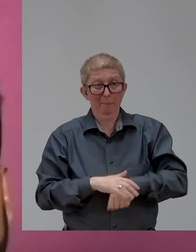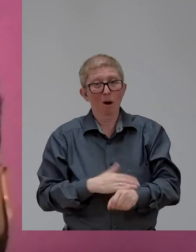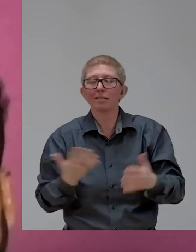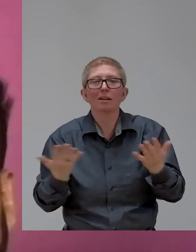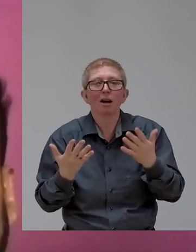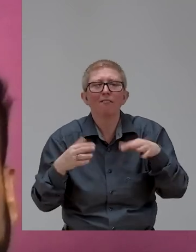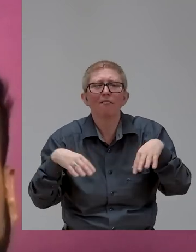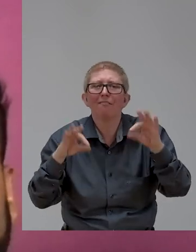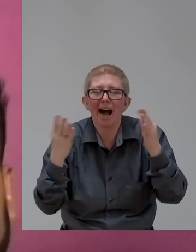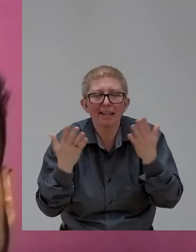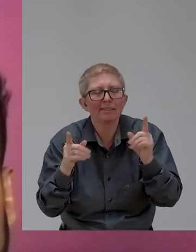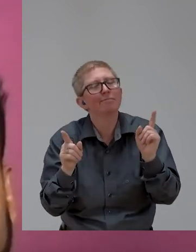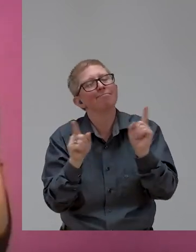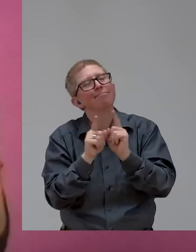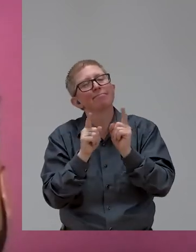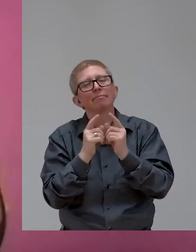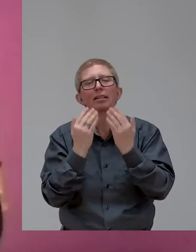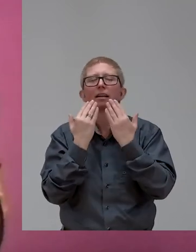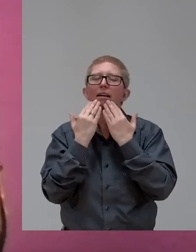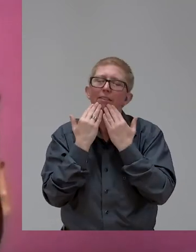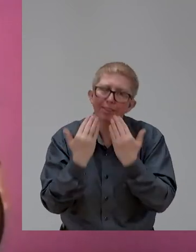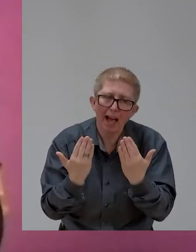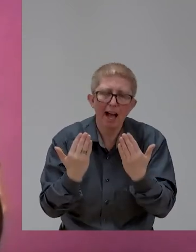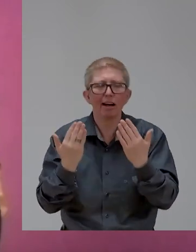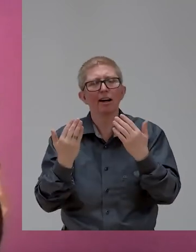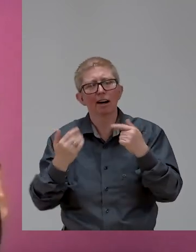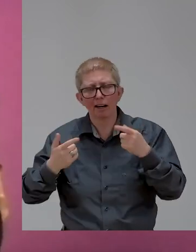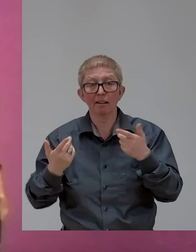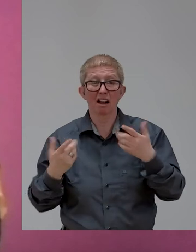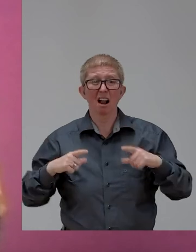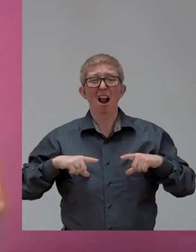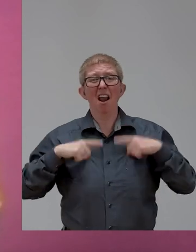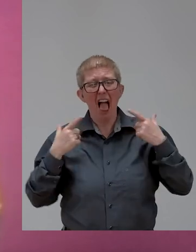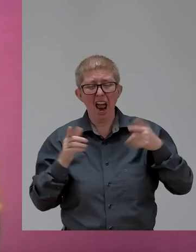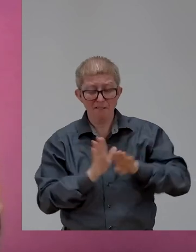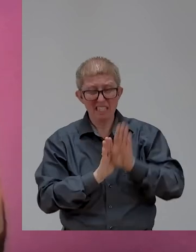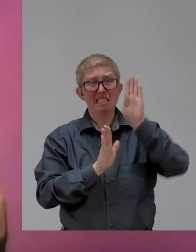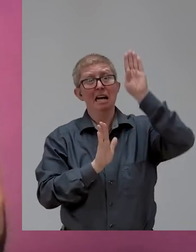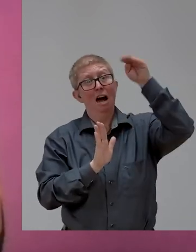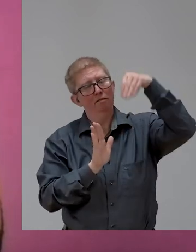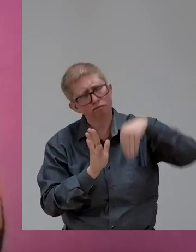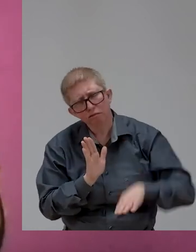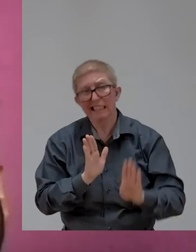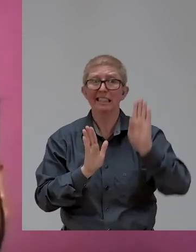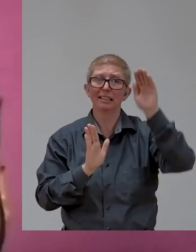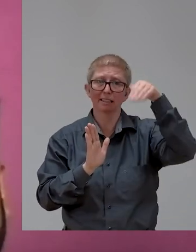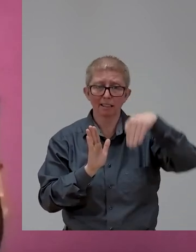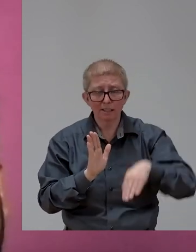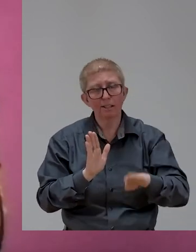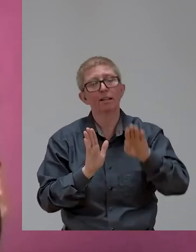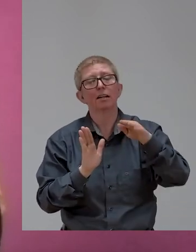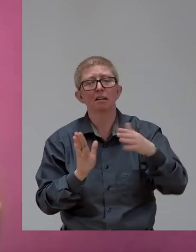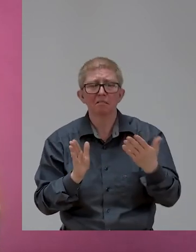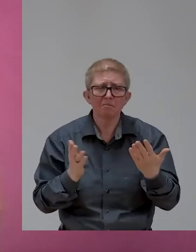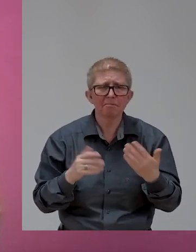think, you know, it can feel dark without a big budget, without a community of people, you know, being a